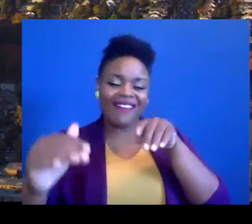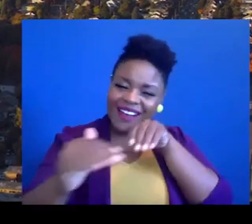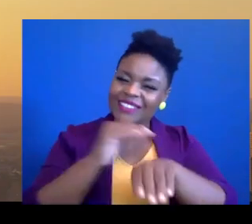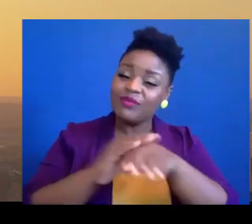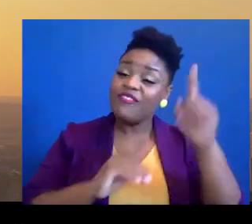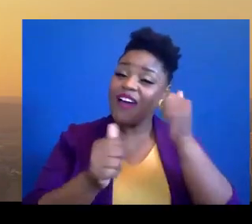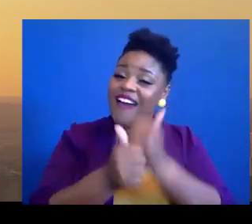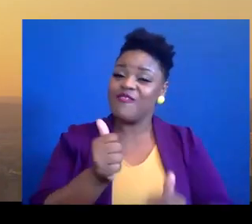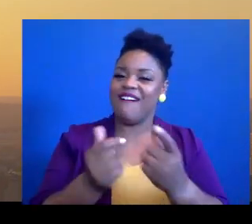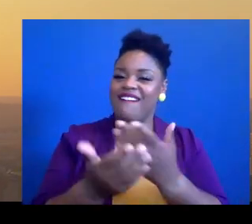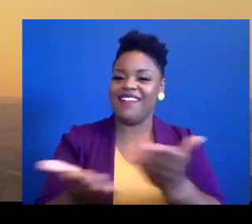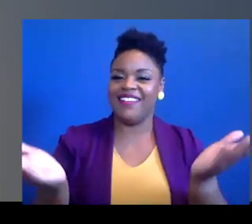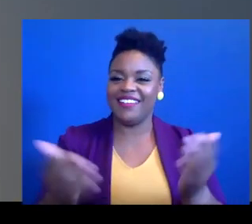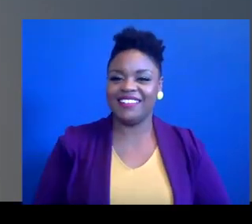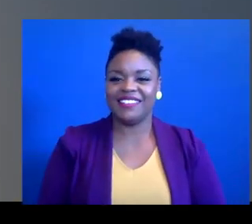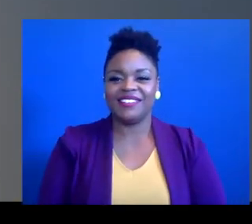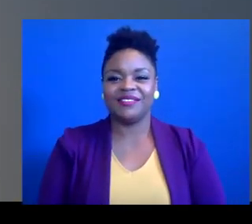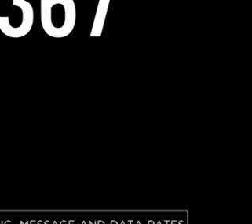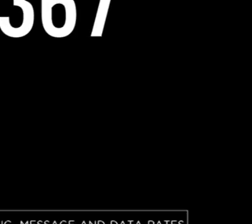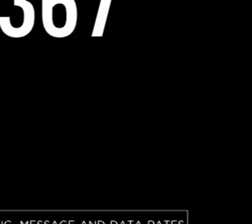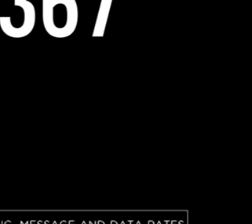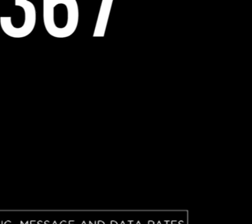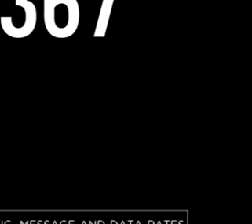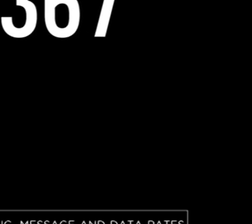American Dream is accessible to everyone.